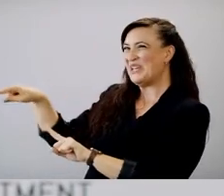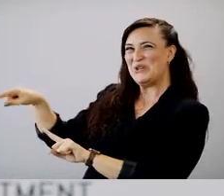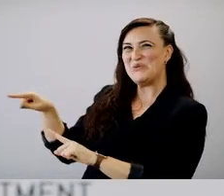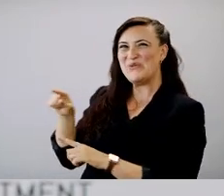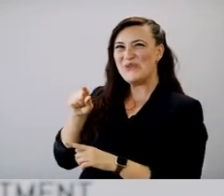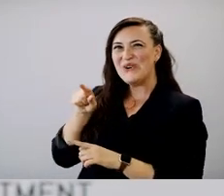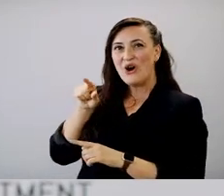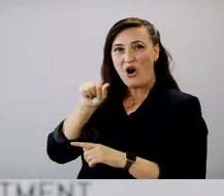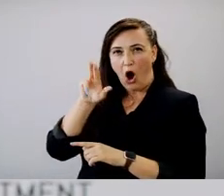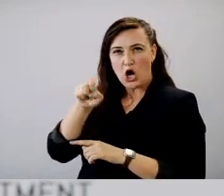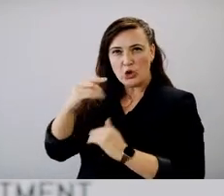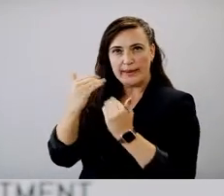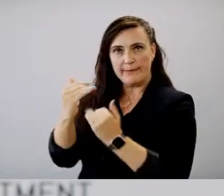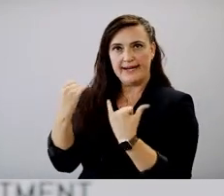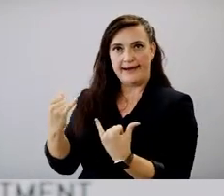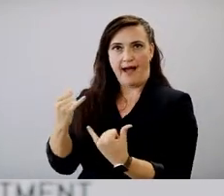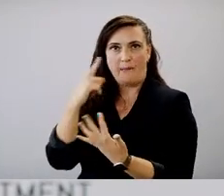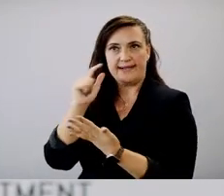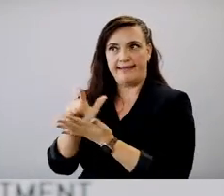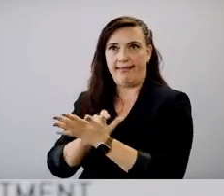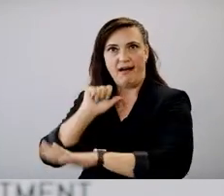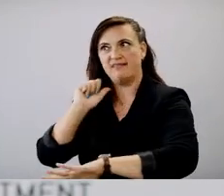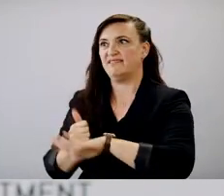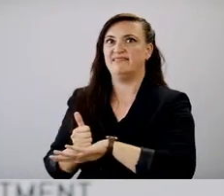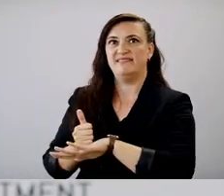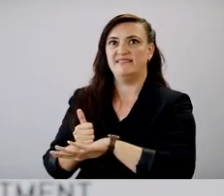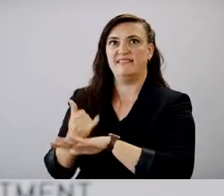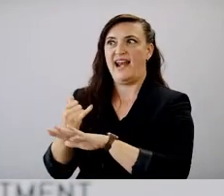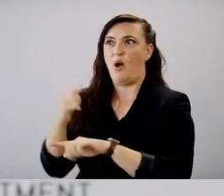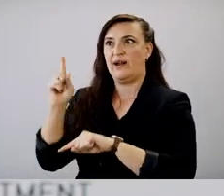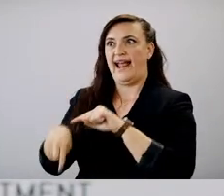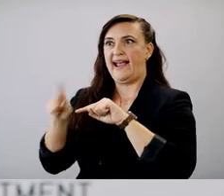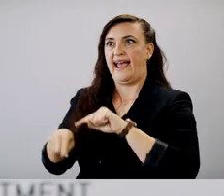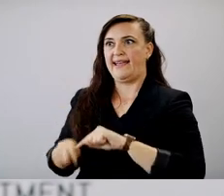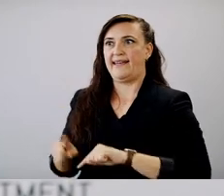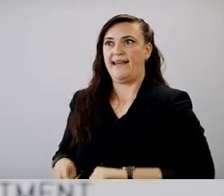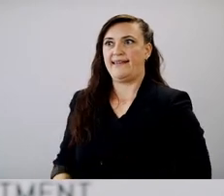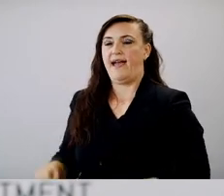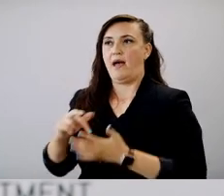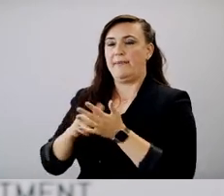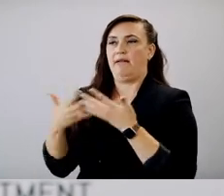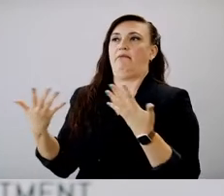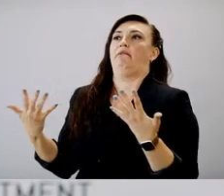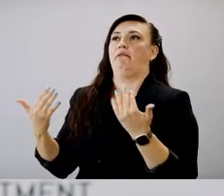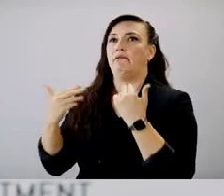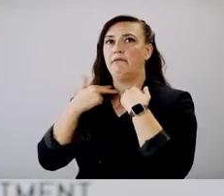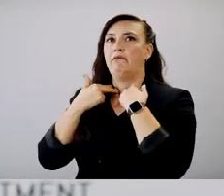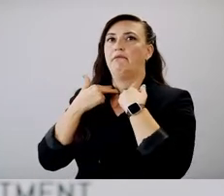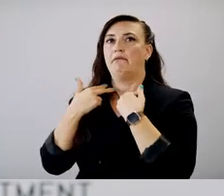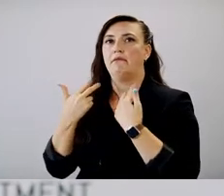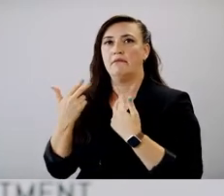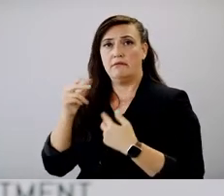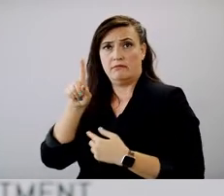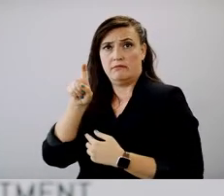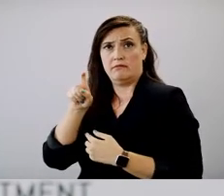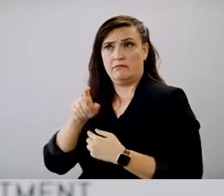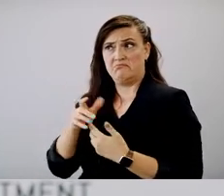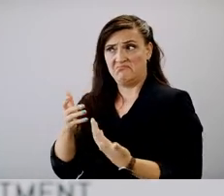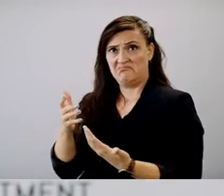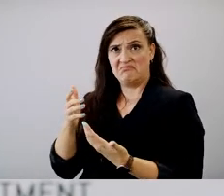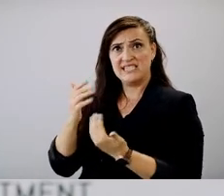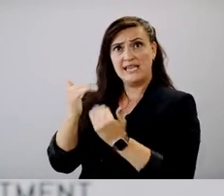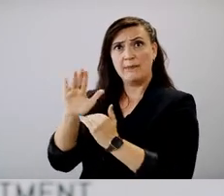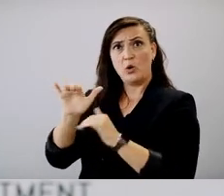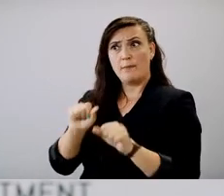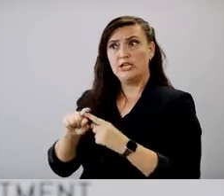Does it limit your ability and what the legislature, as what the legislature governor done limit your ability to fight